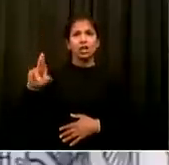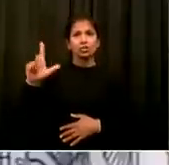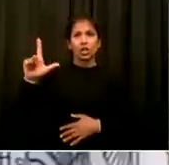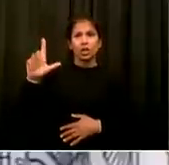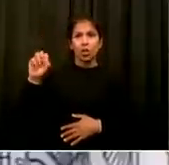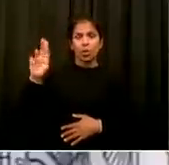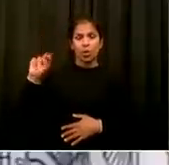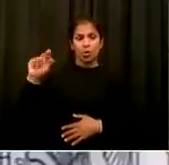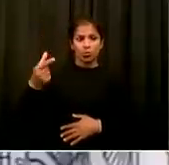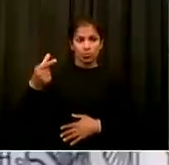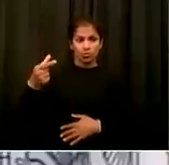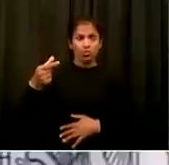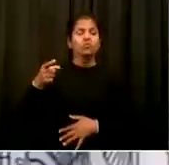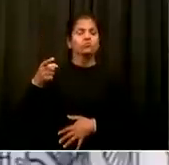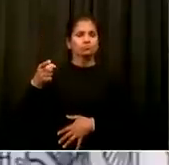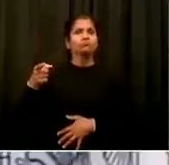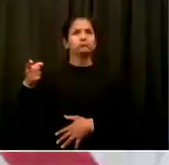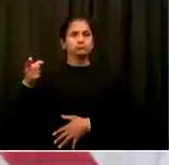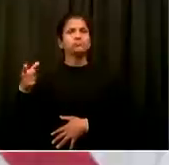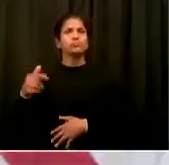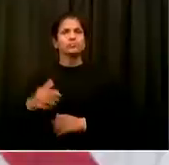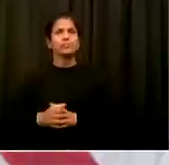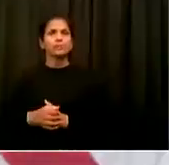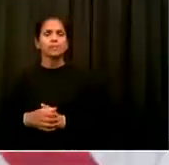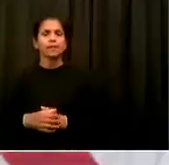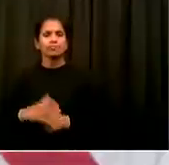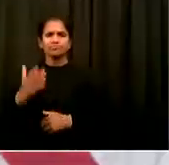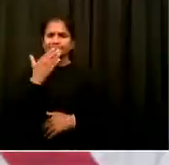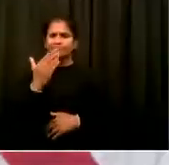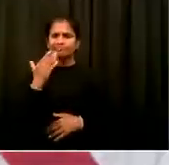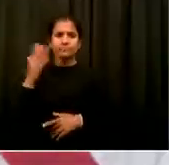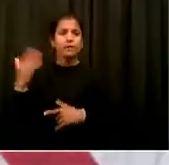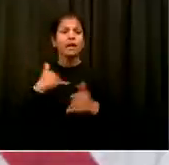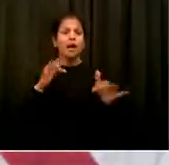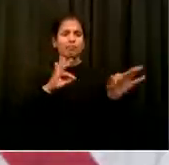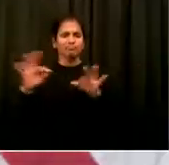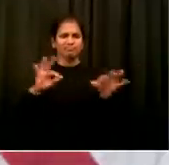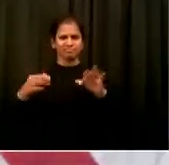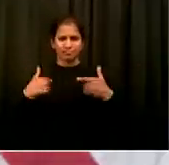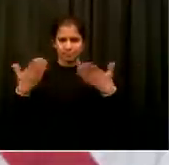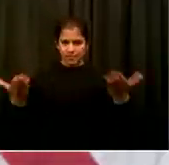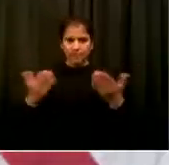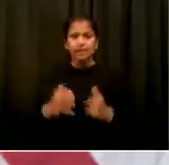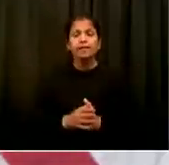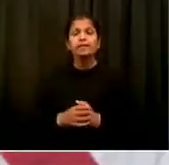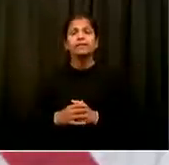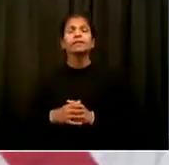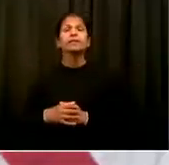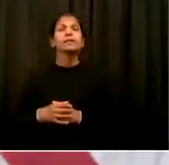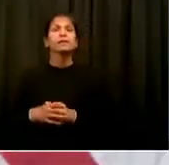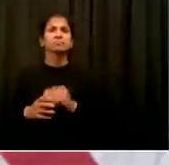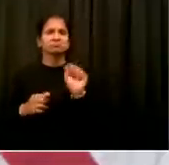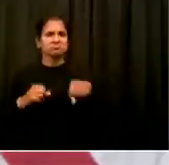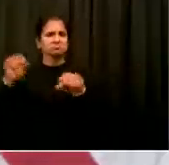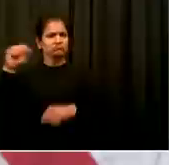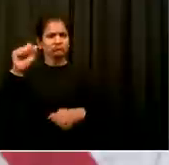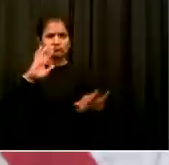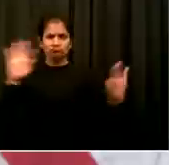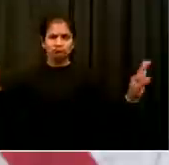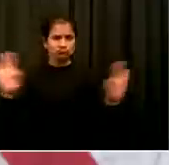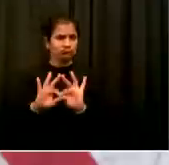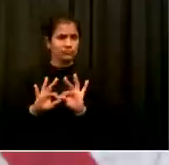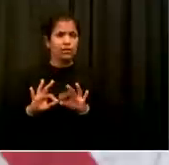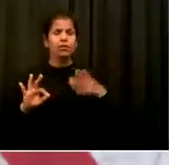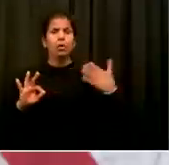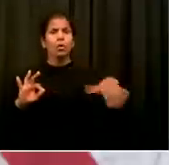Testing is important because it gives us the line of sight that we need in order to suppress the coronavirus. Now, in New York City, we've built out a